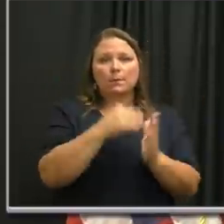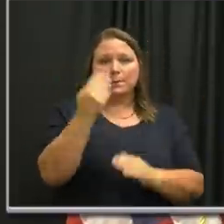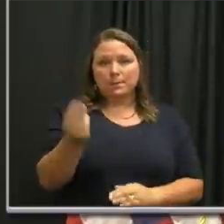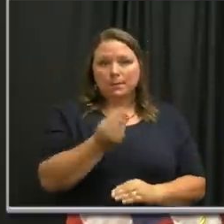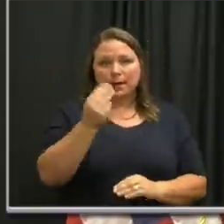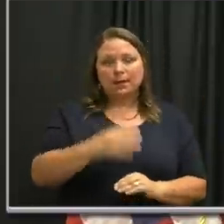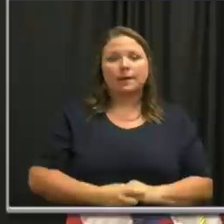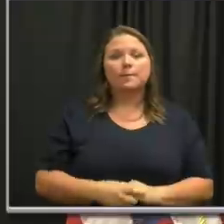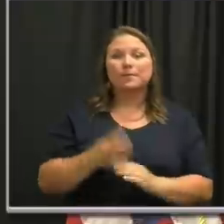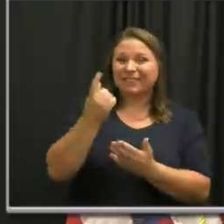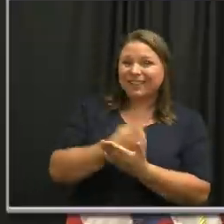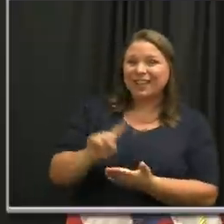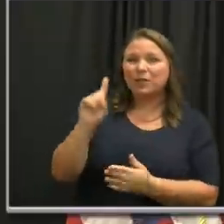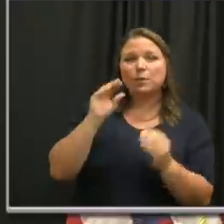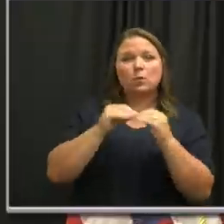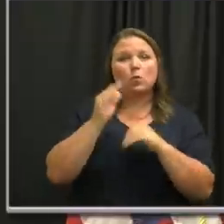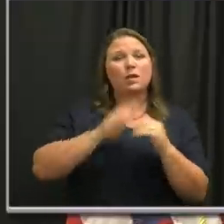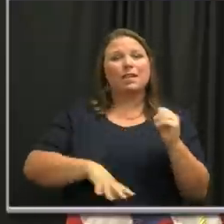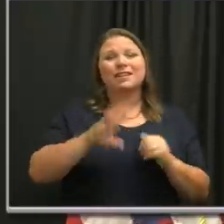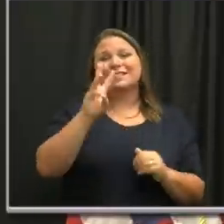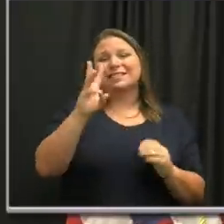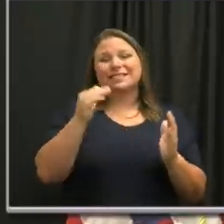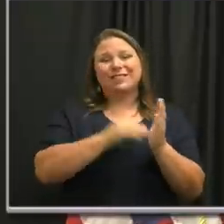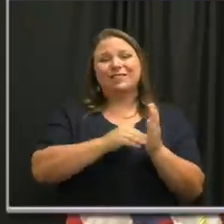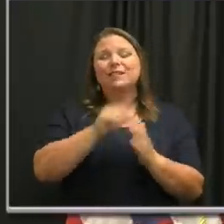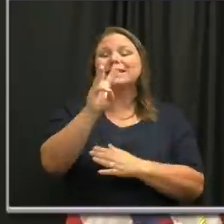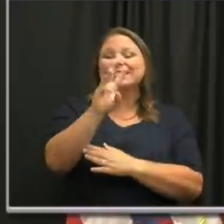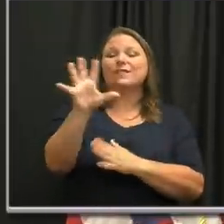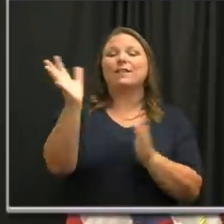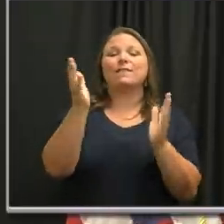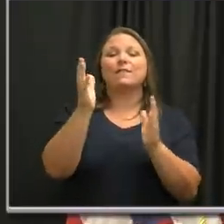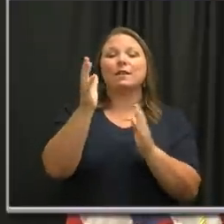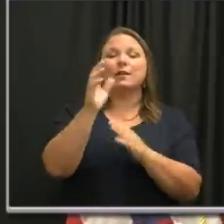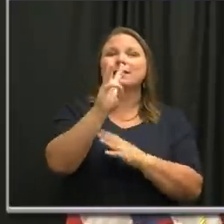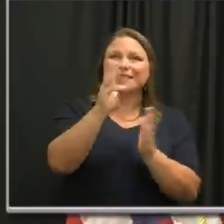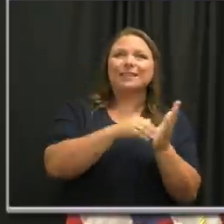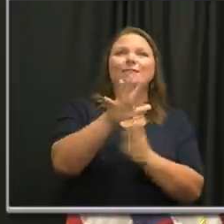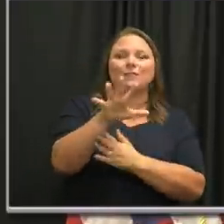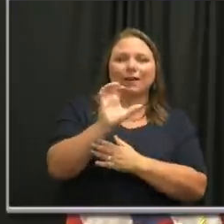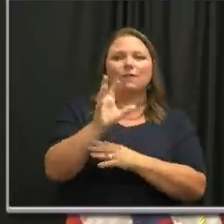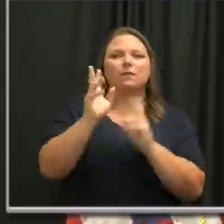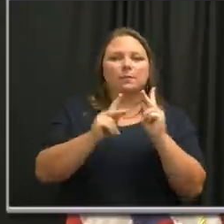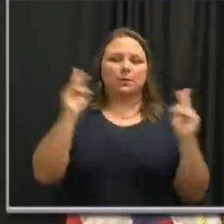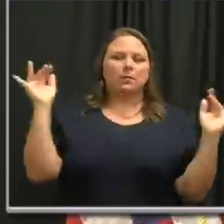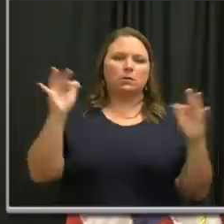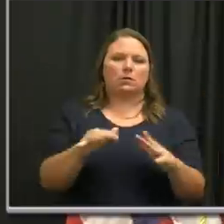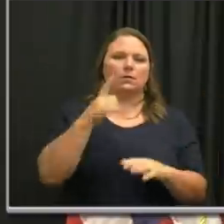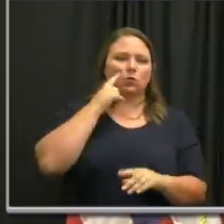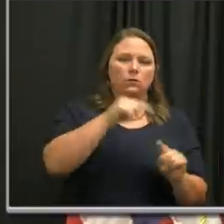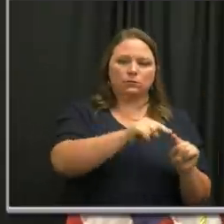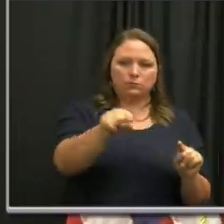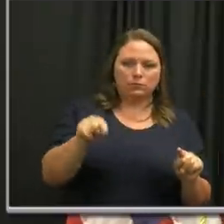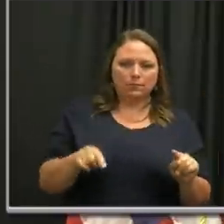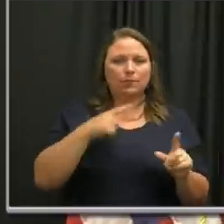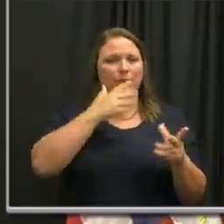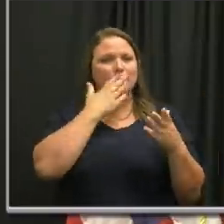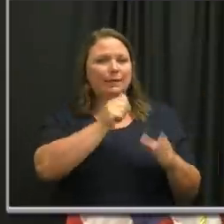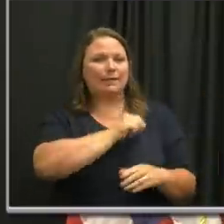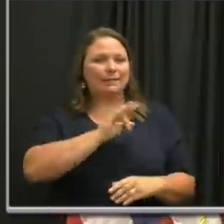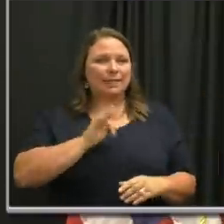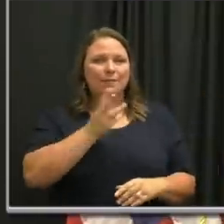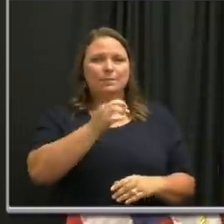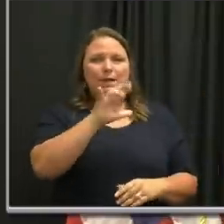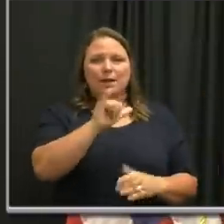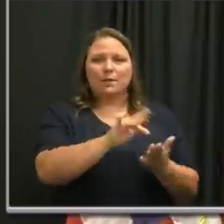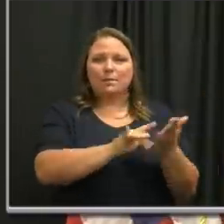Just last week, nearly 6,500 individuals were tested at one of our three community assessment centers. I want to thank the staff at